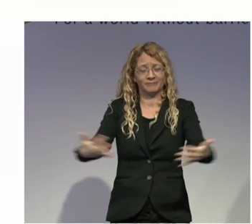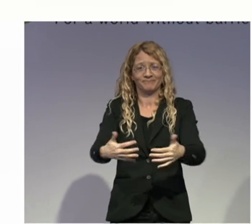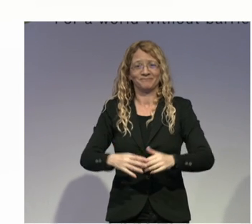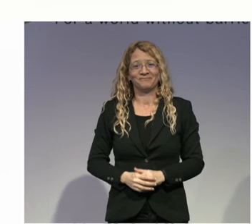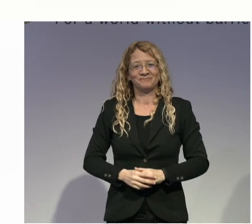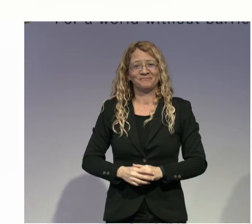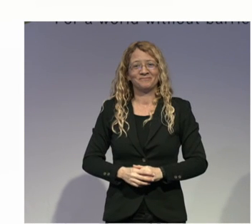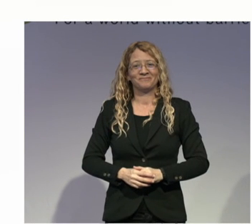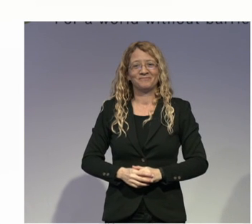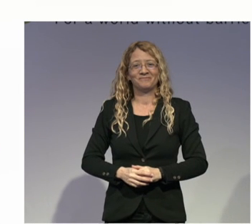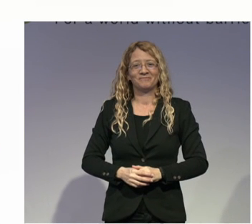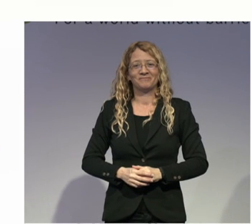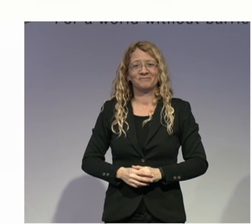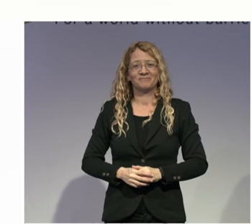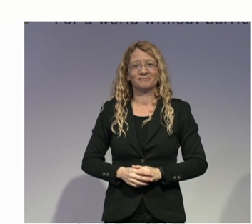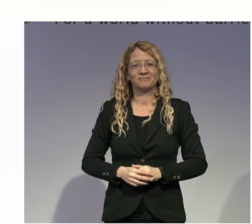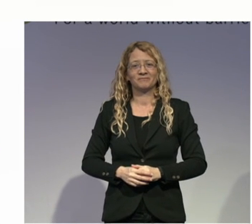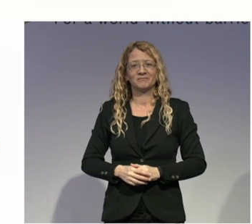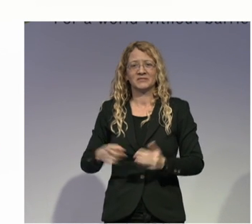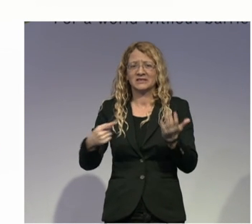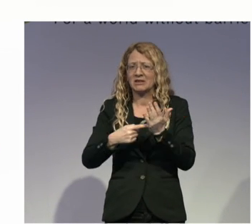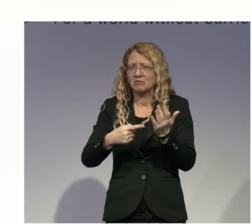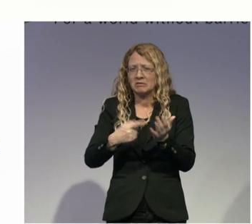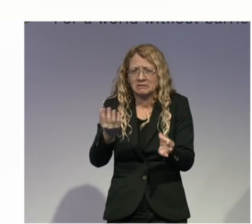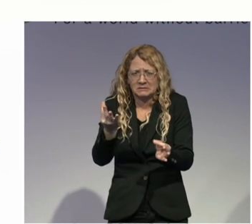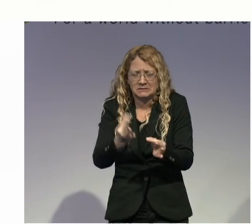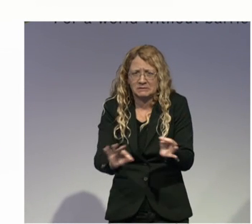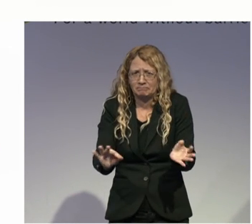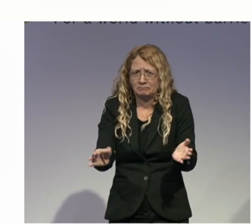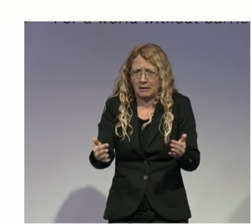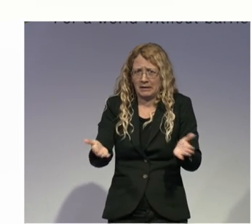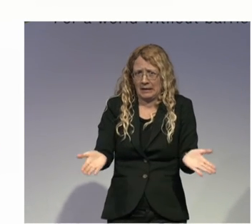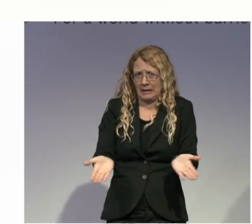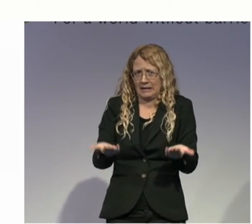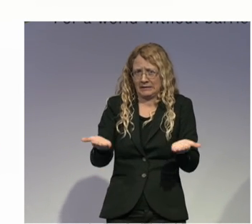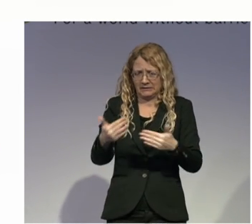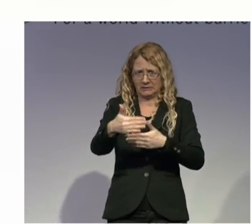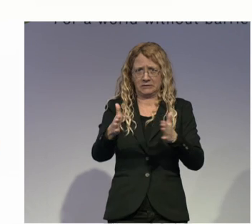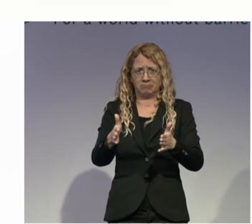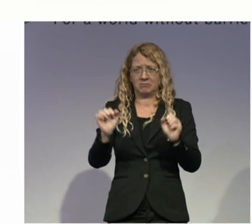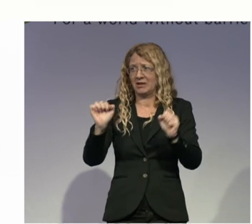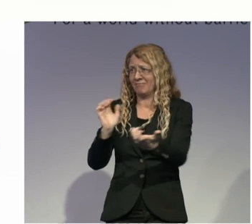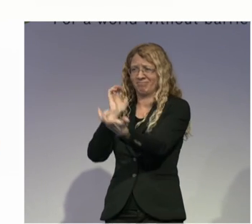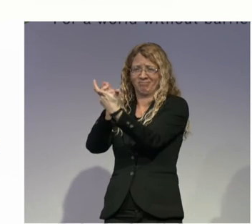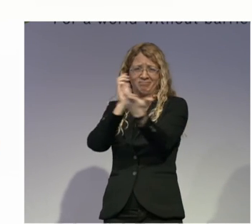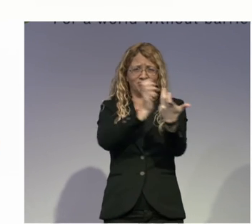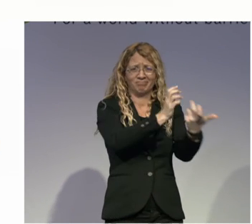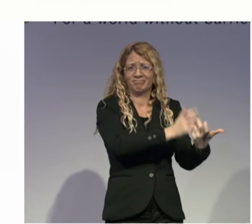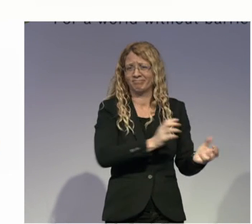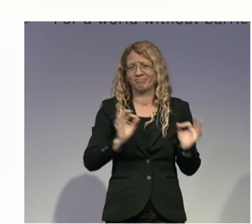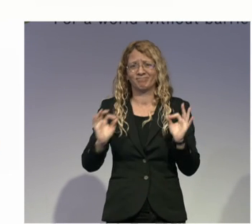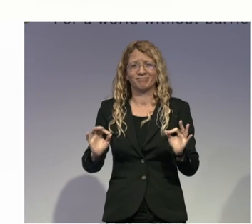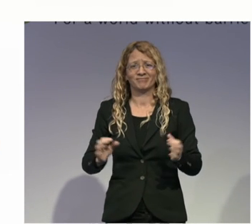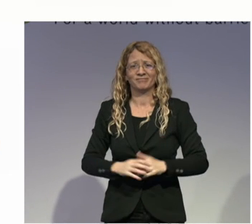is a technology that is fairly simple. It is appropriate for many people and can be driven even from the south where we traditionally